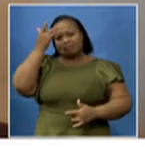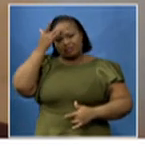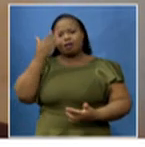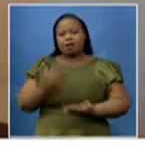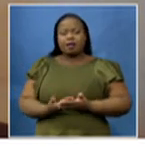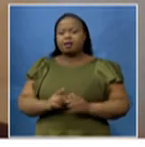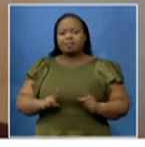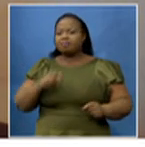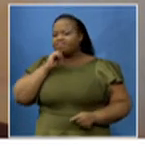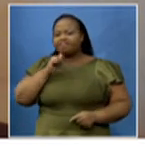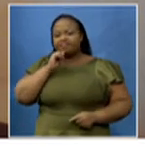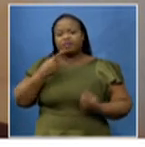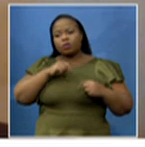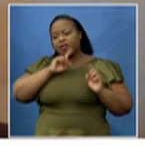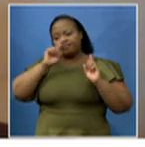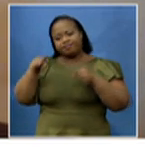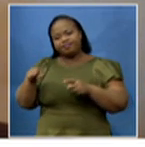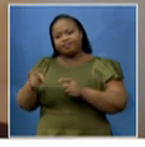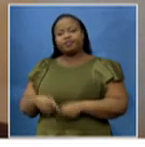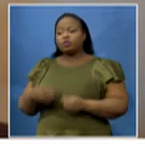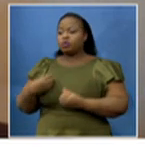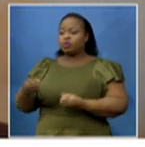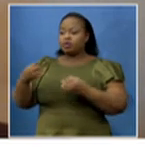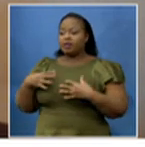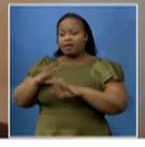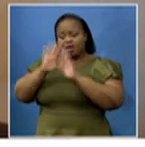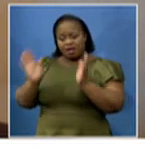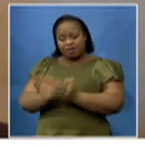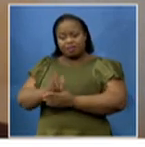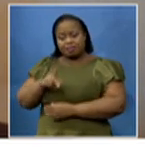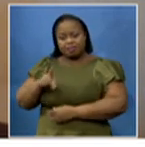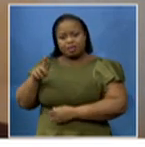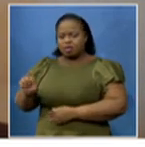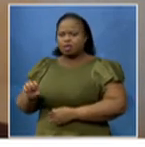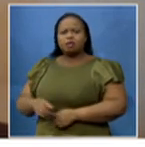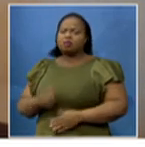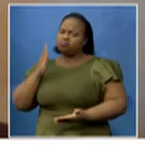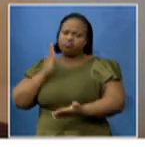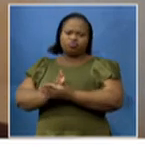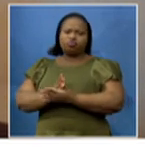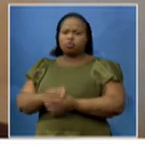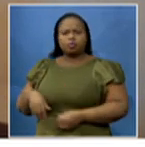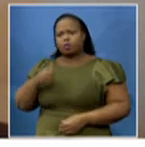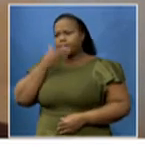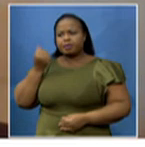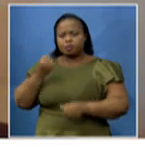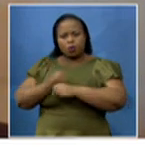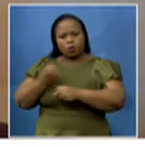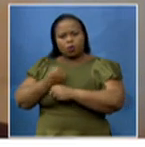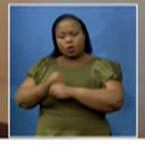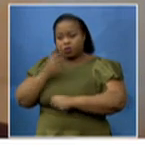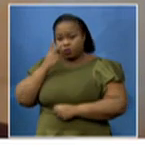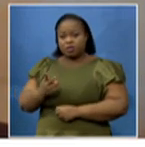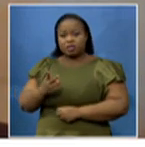if we are given the necessary requirements in terms of PPE, definitely, definitely we'll do our best and we'll see the outcomes